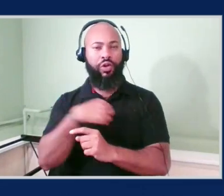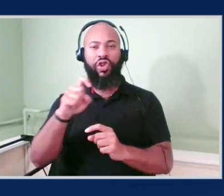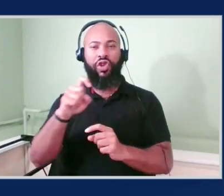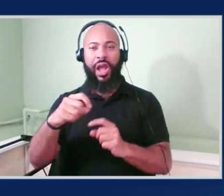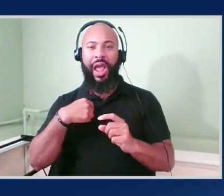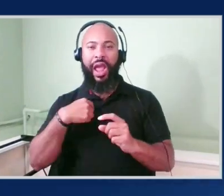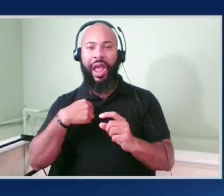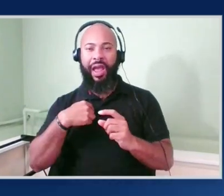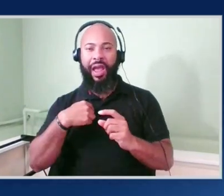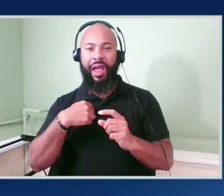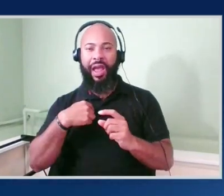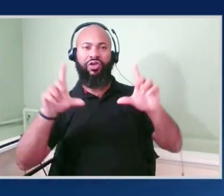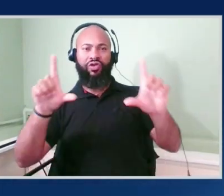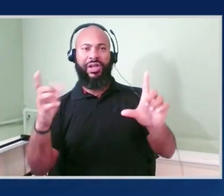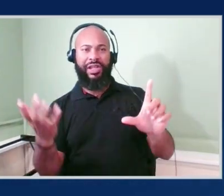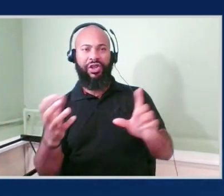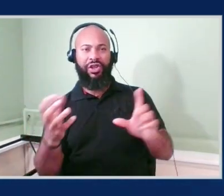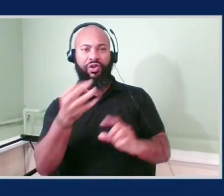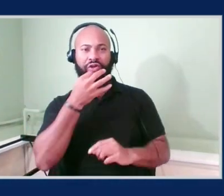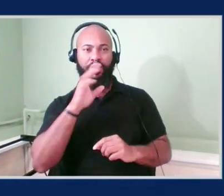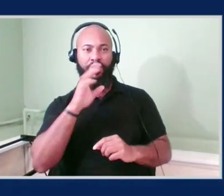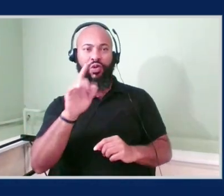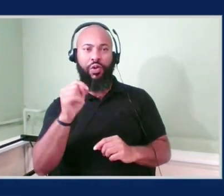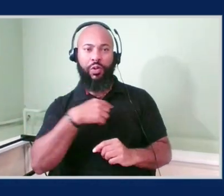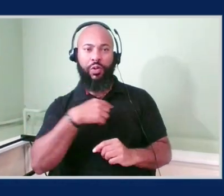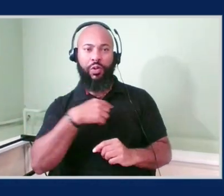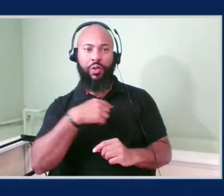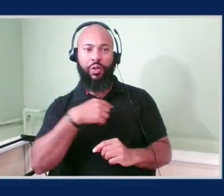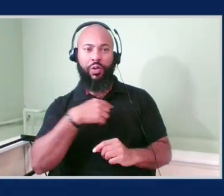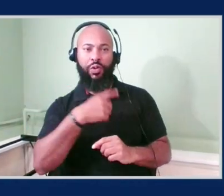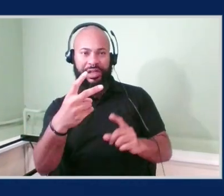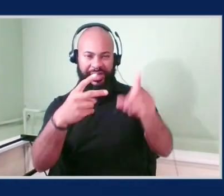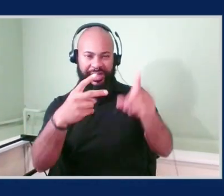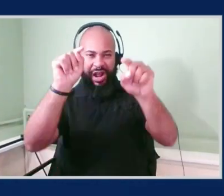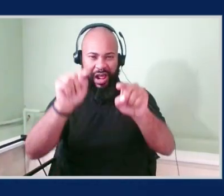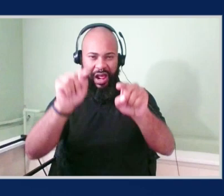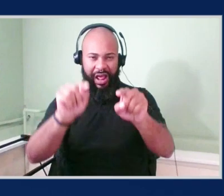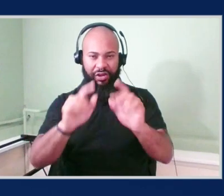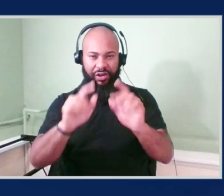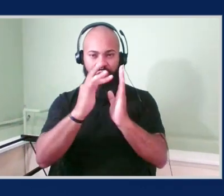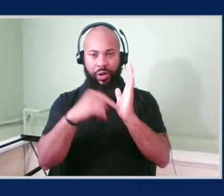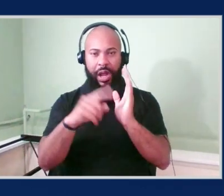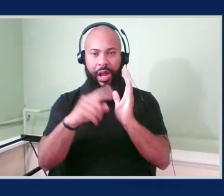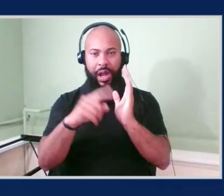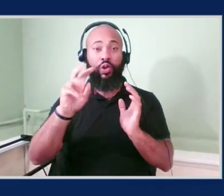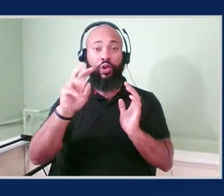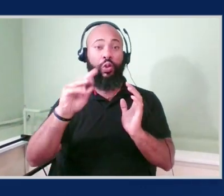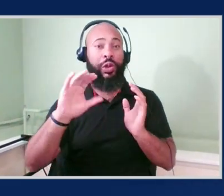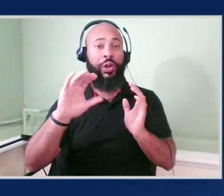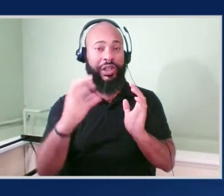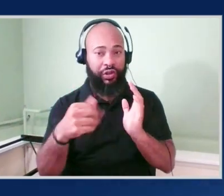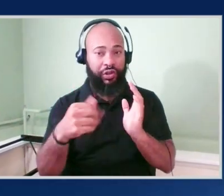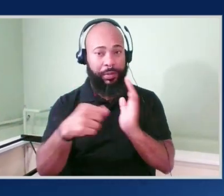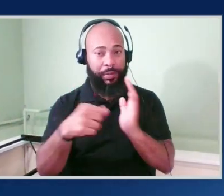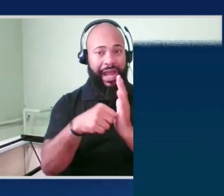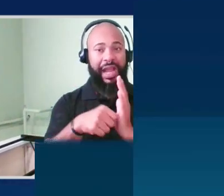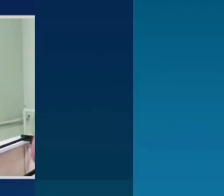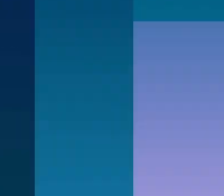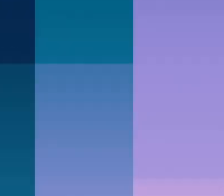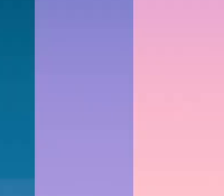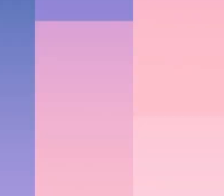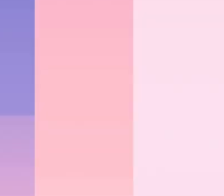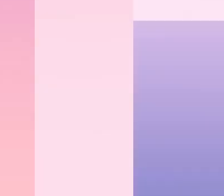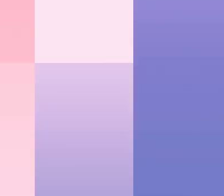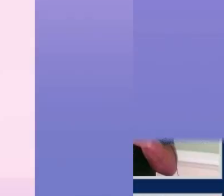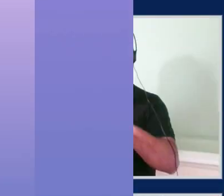You're going to see the AWS Training Live on Twitch page. You can scroll down and you can type in security. And the cool thing about that search is it's to filter